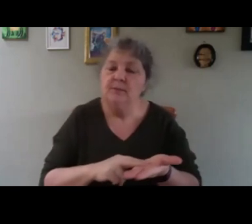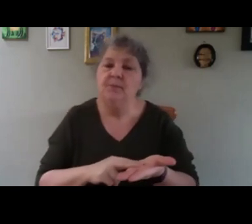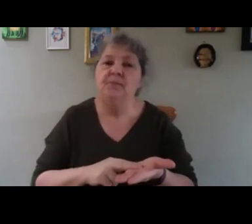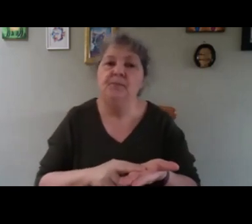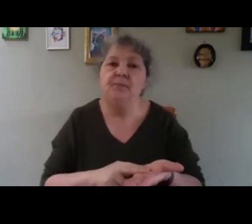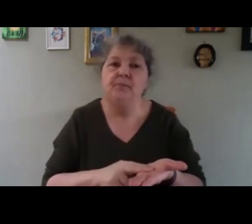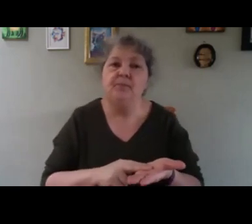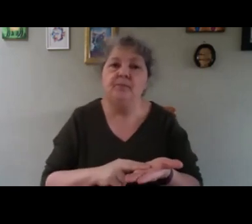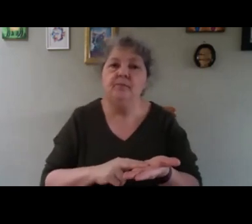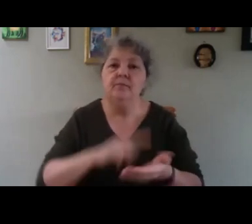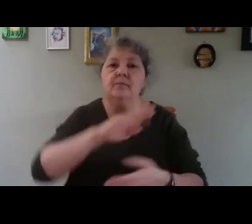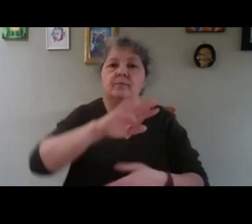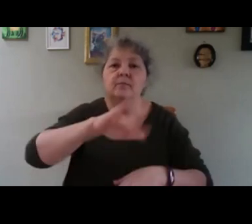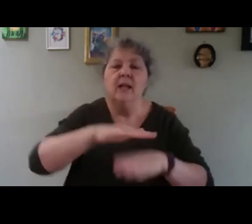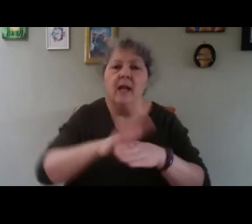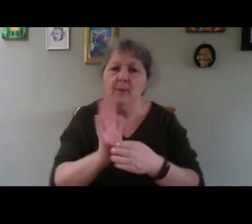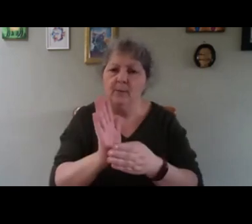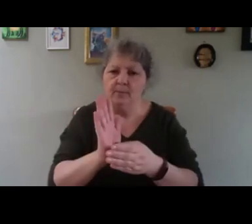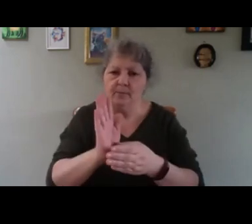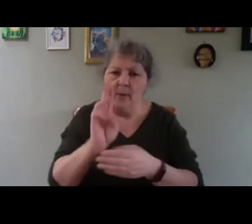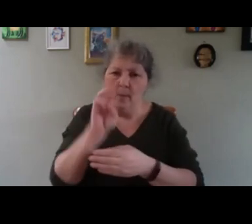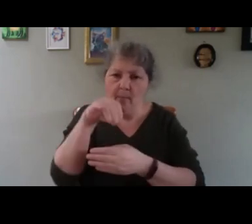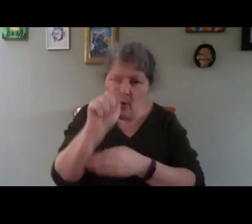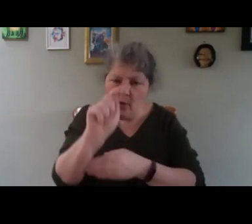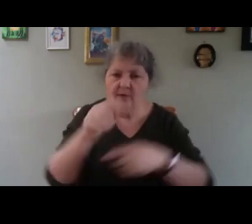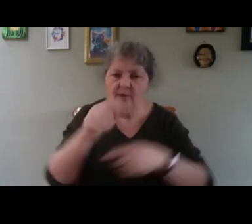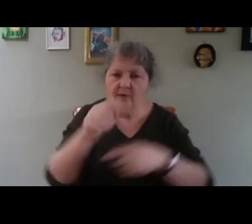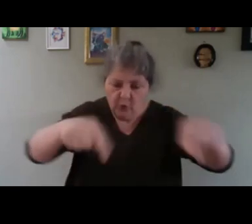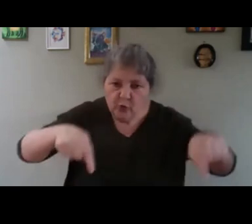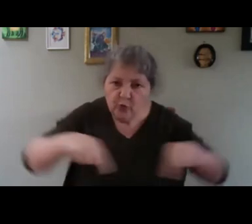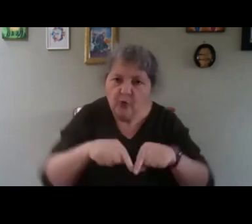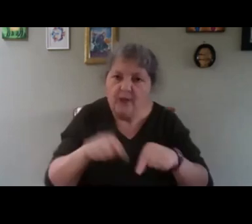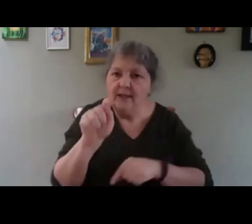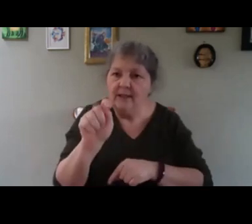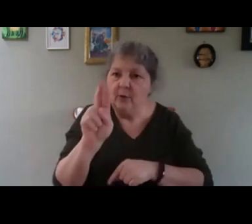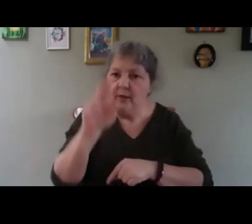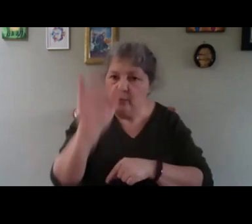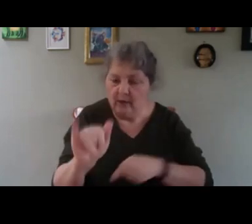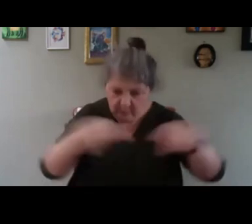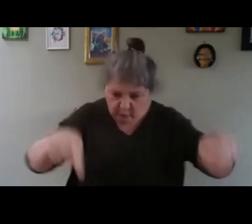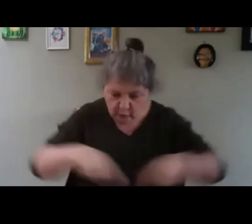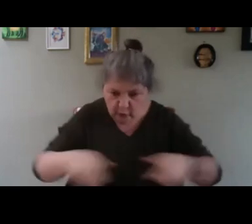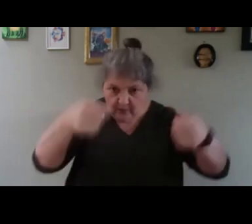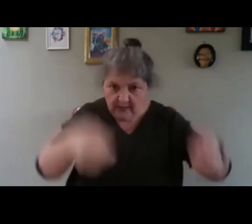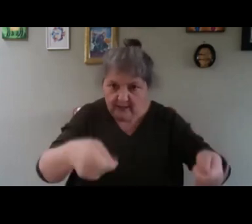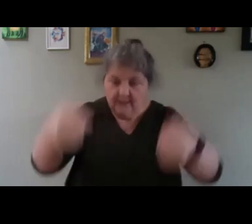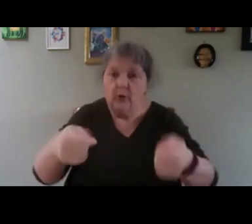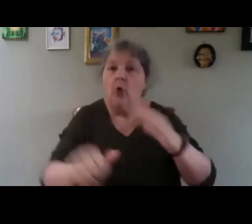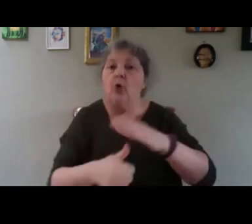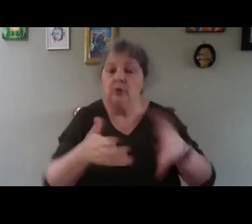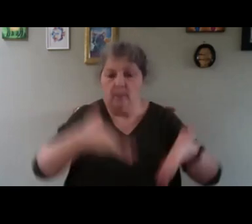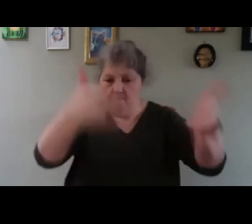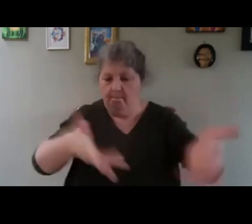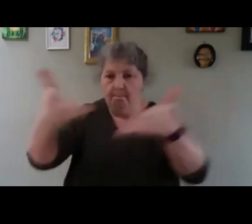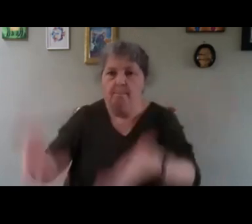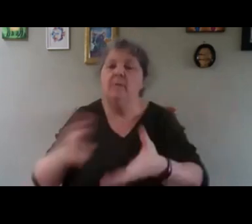It's where I put the pots, the trays, everything on top of that. I do not use sand sand.